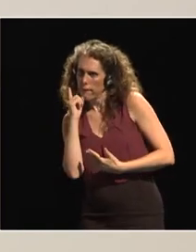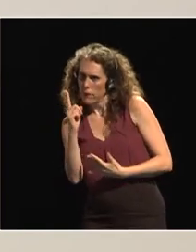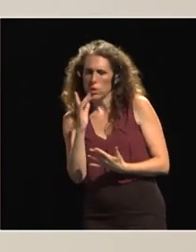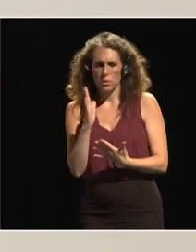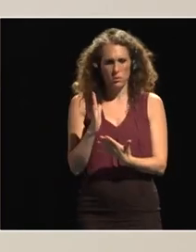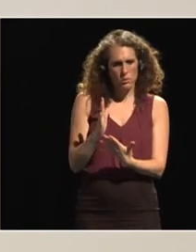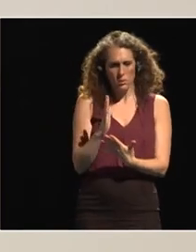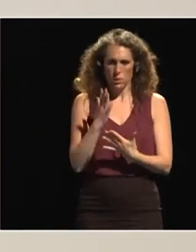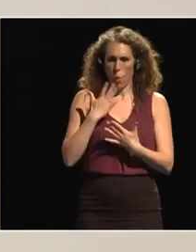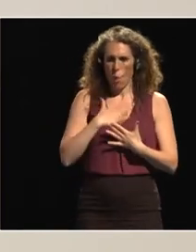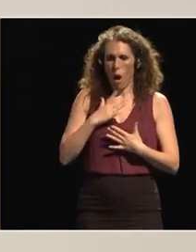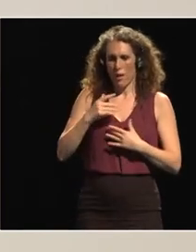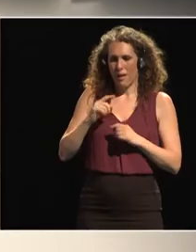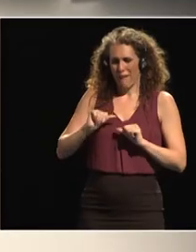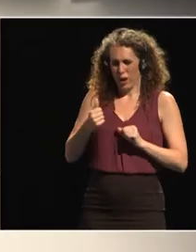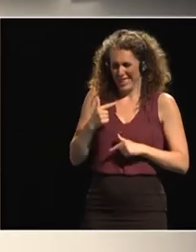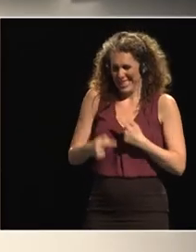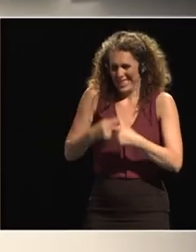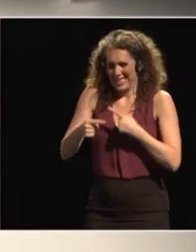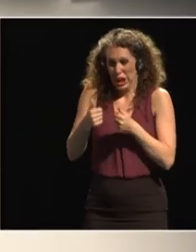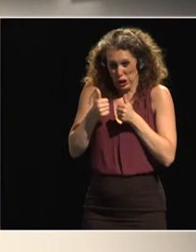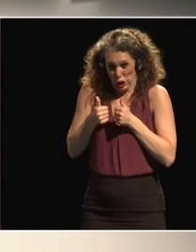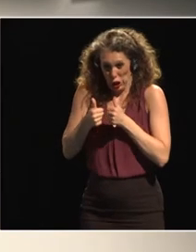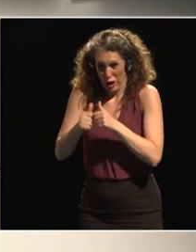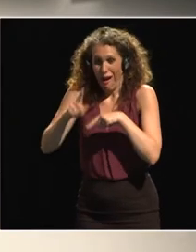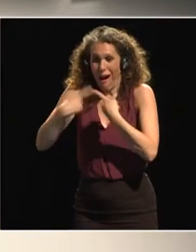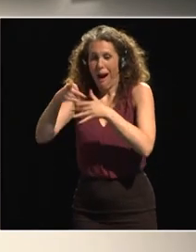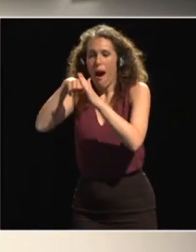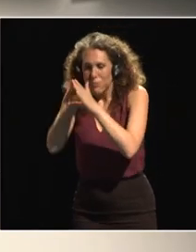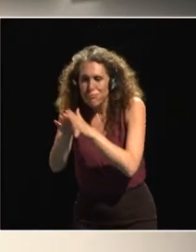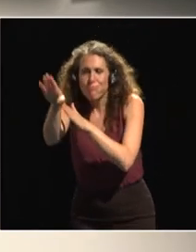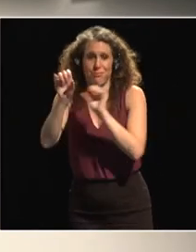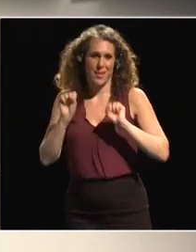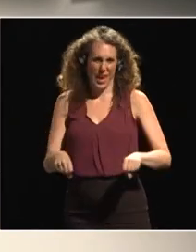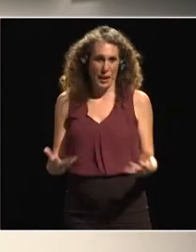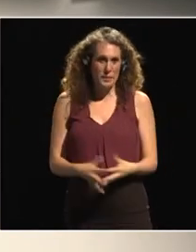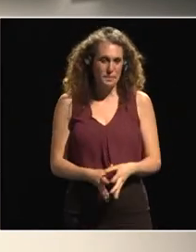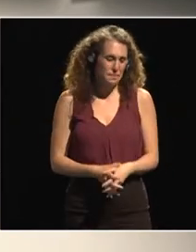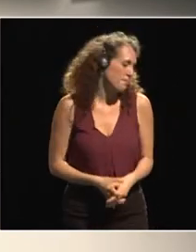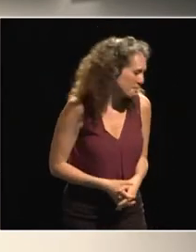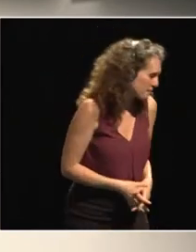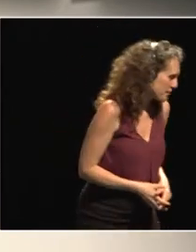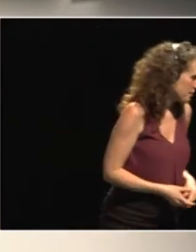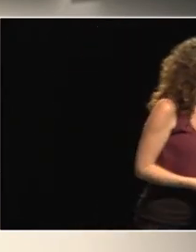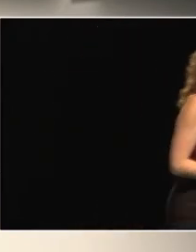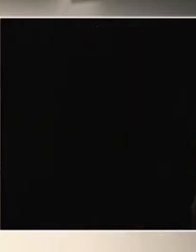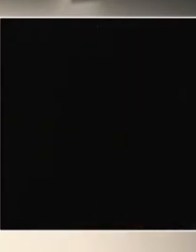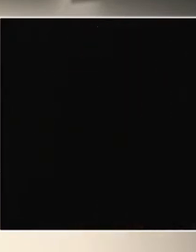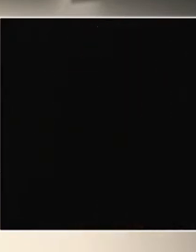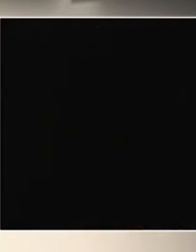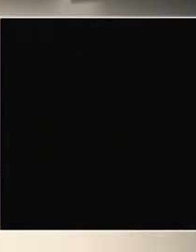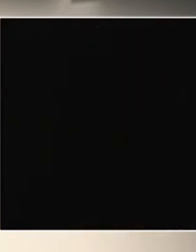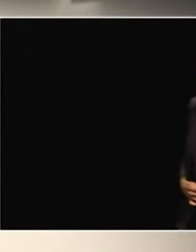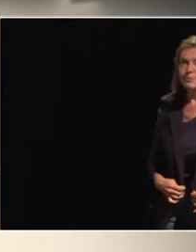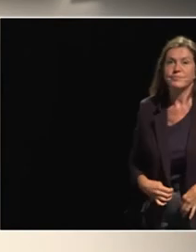this early stages right very good thank you um we before you arrived commissioner we were taking some questions from the floor